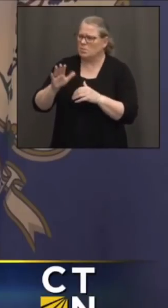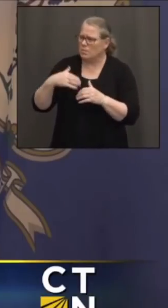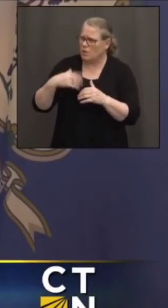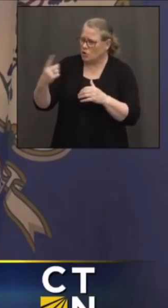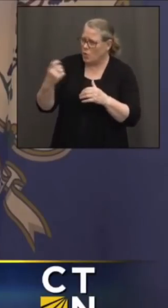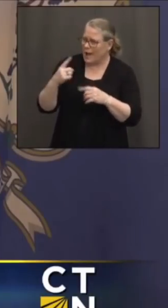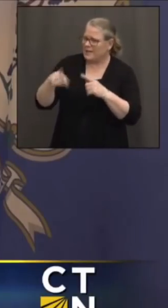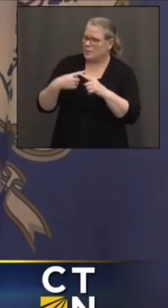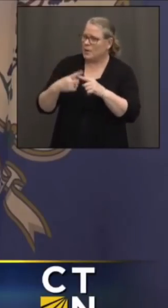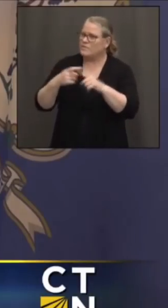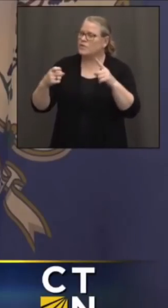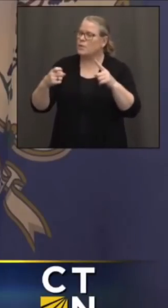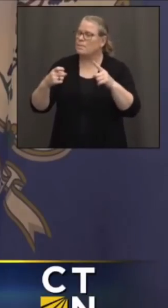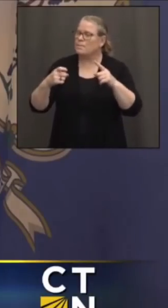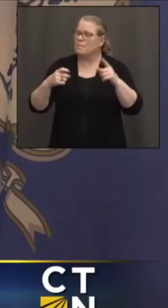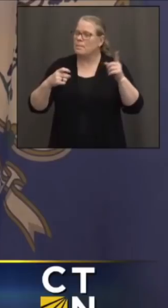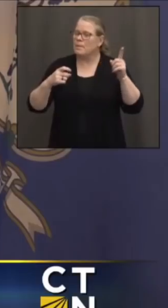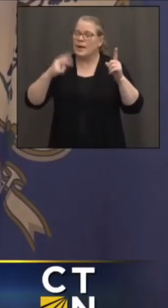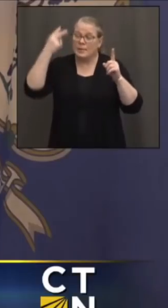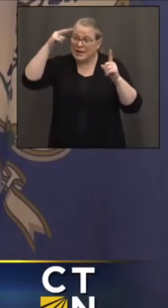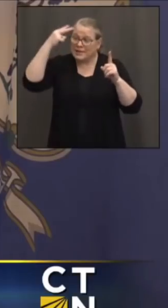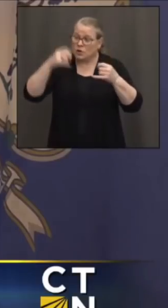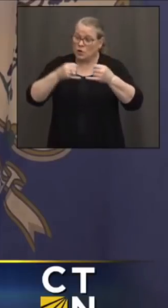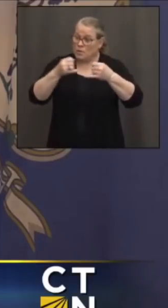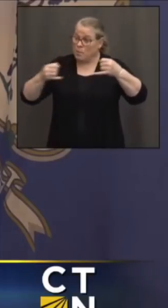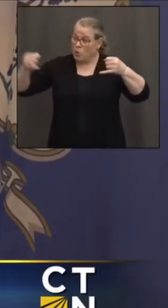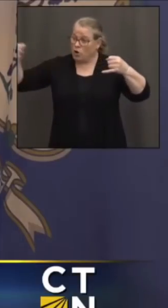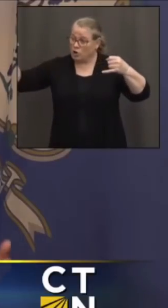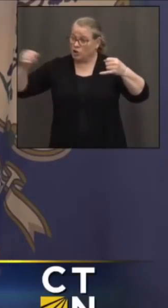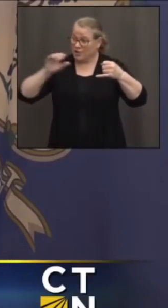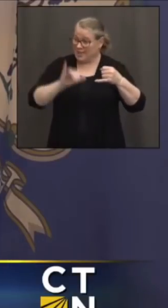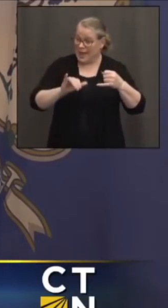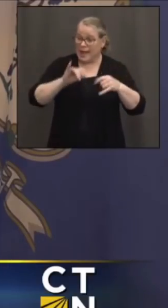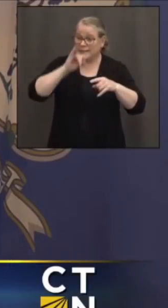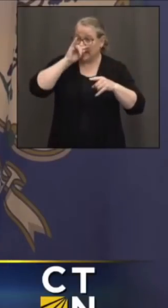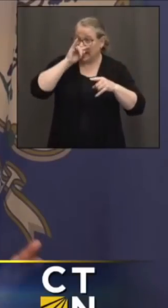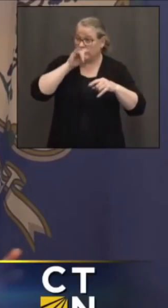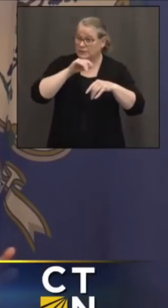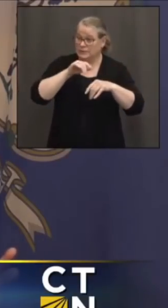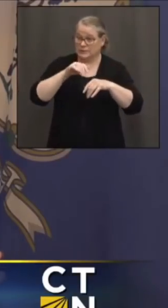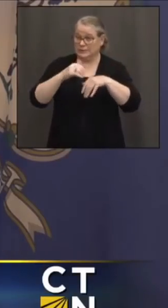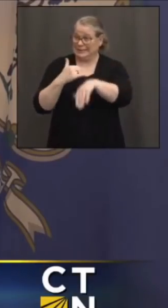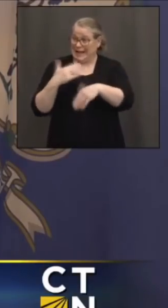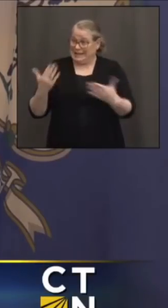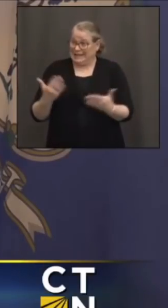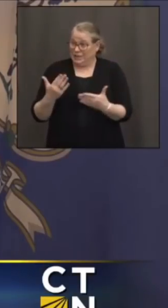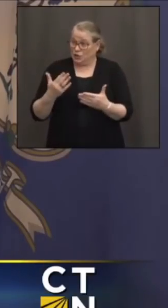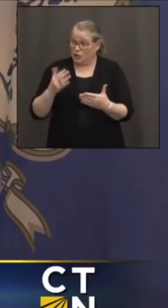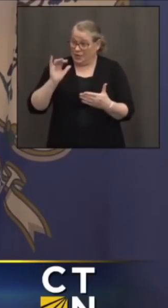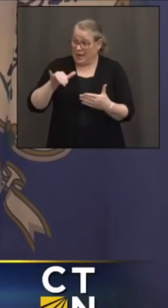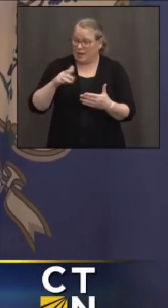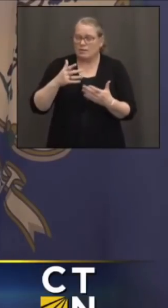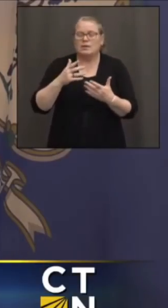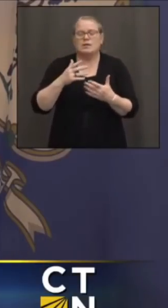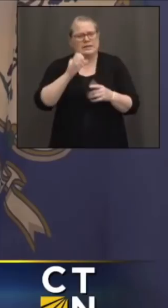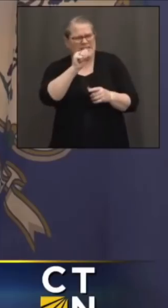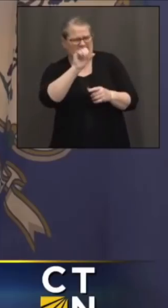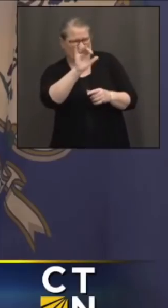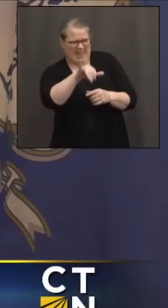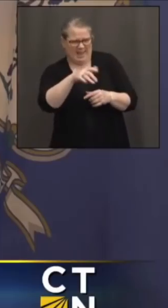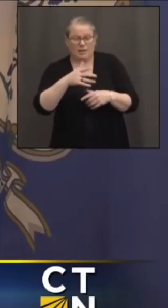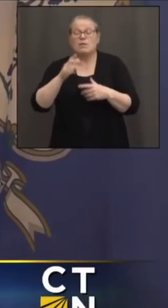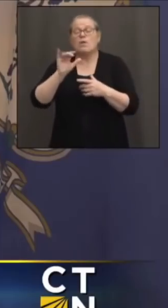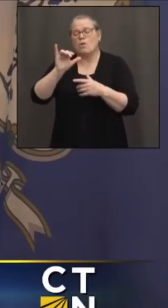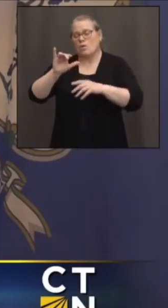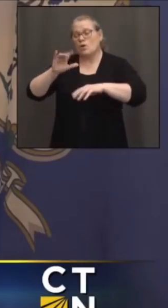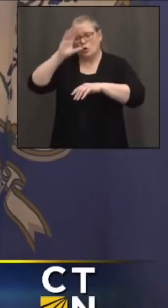Yes, thank you. Yeah. Look, as you know, the White House has asked virtually every state in the country. They're recommending